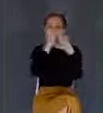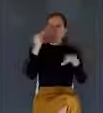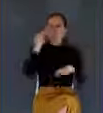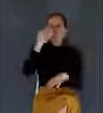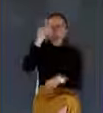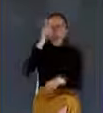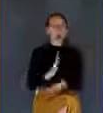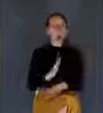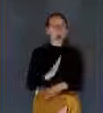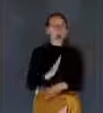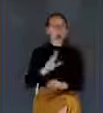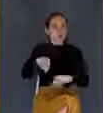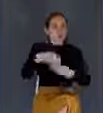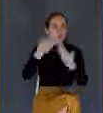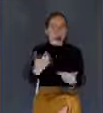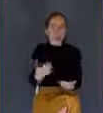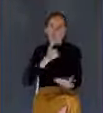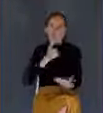actual date?